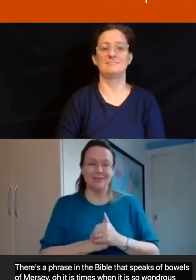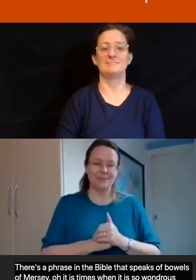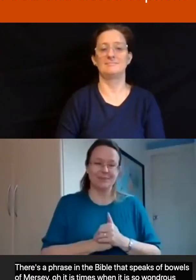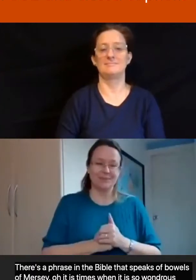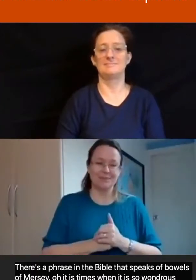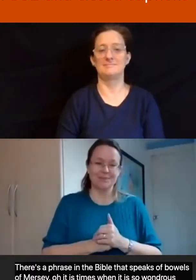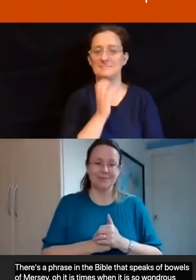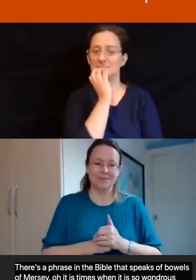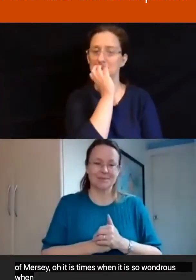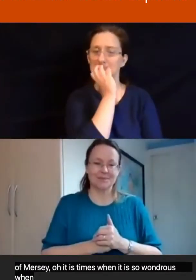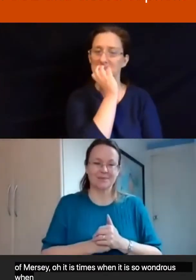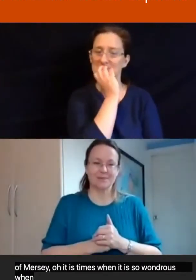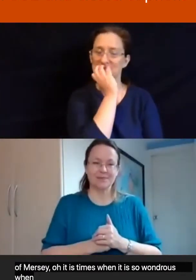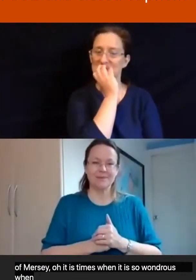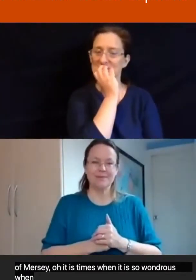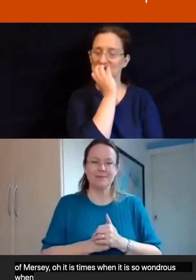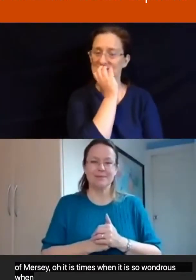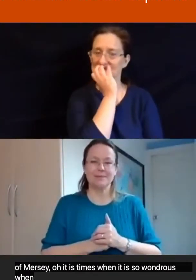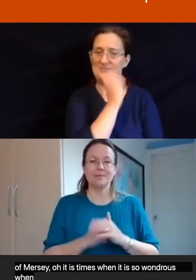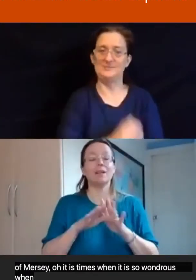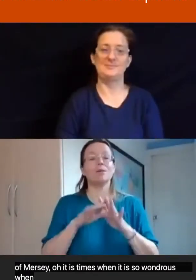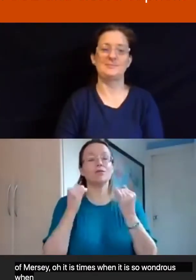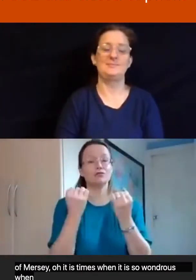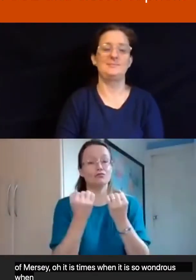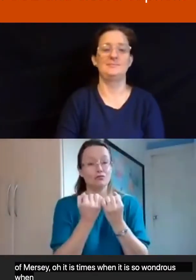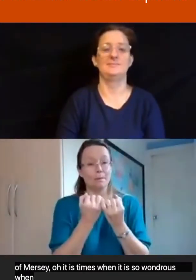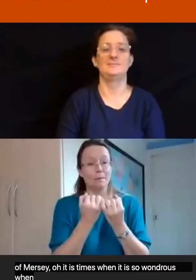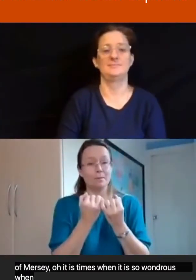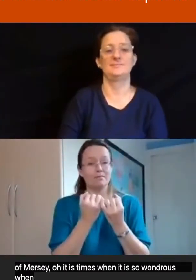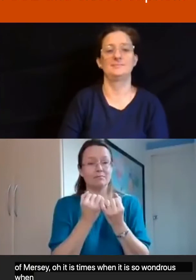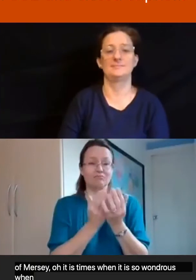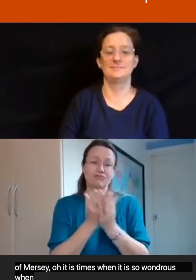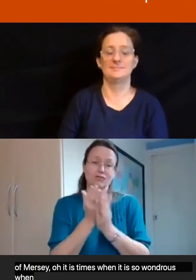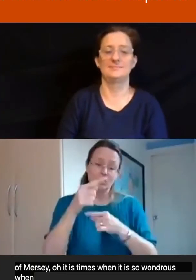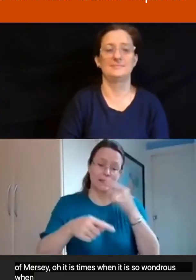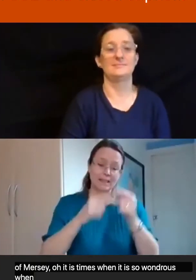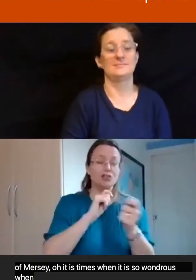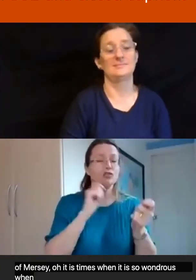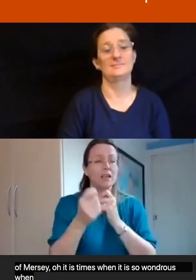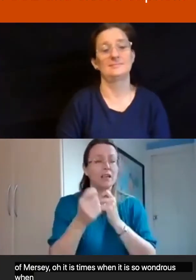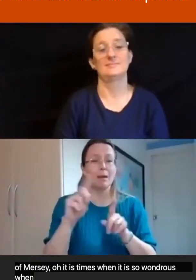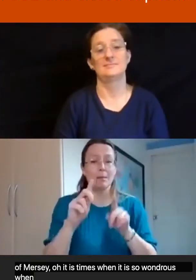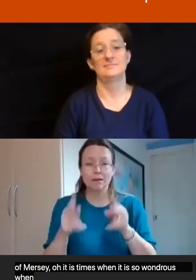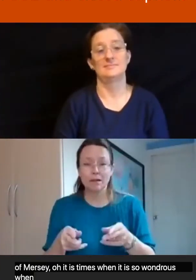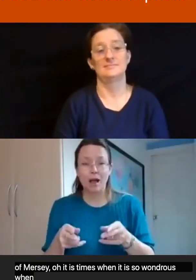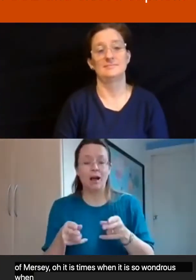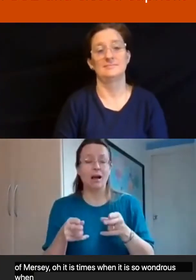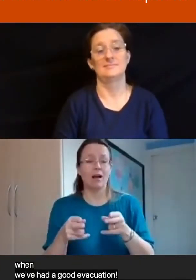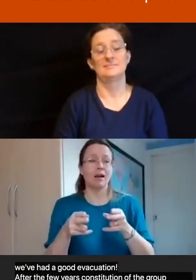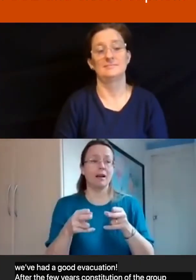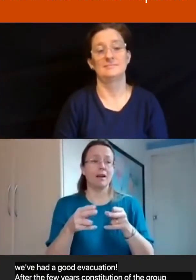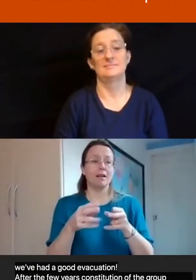After a few years, the constitution of the group changed. People died and they showed us how